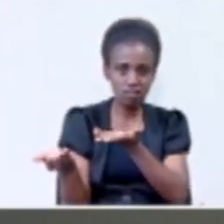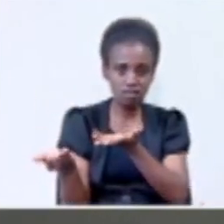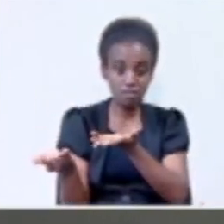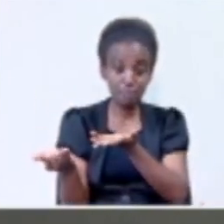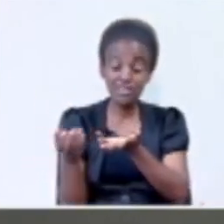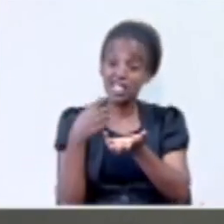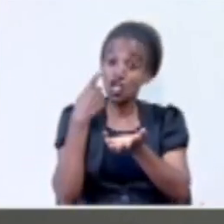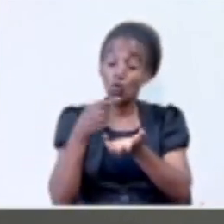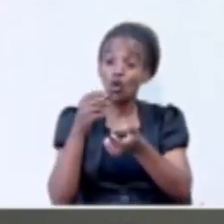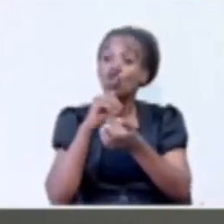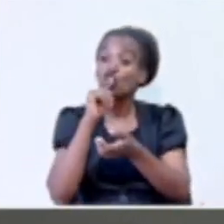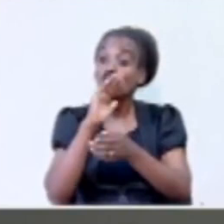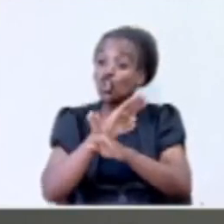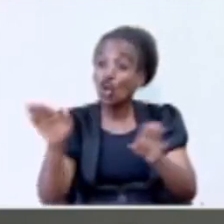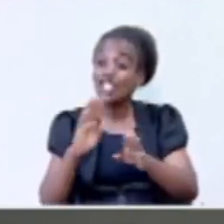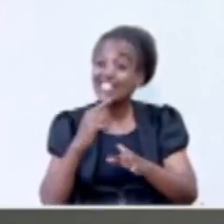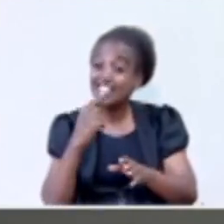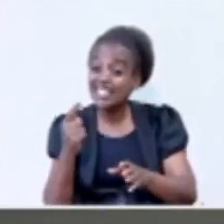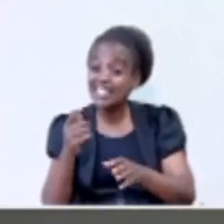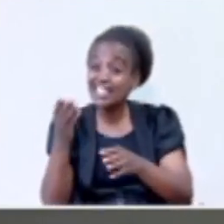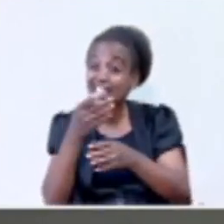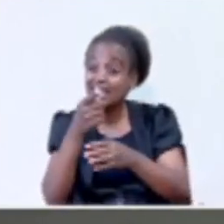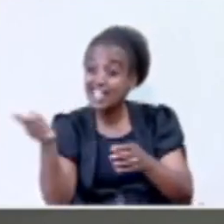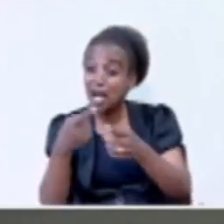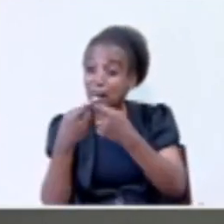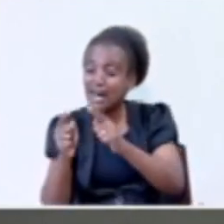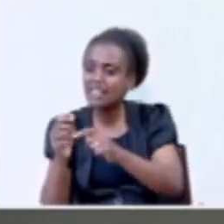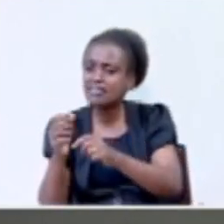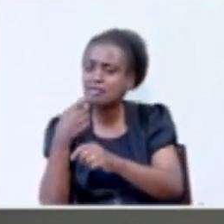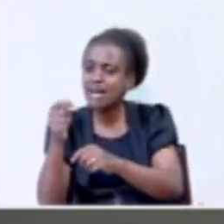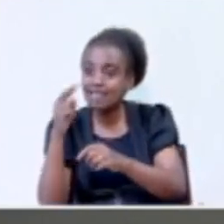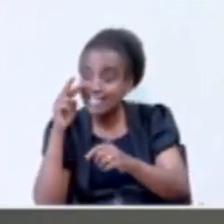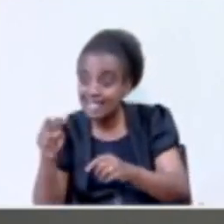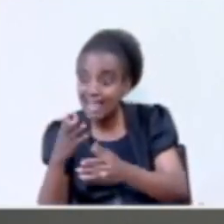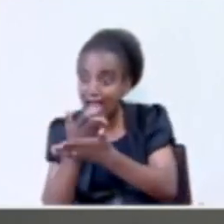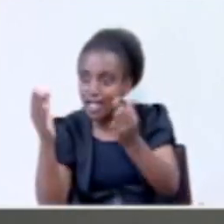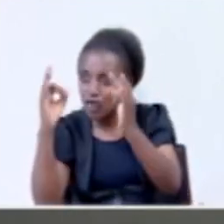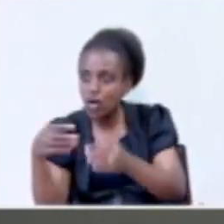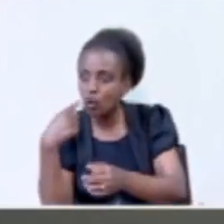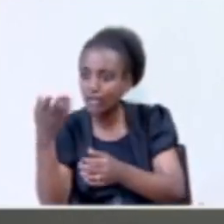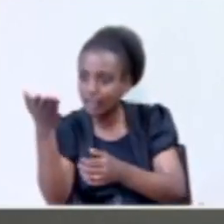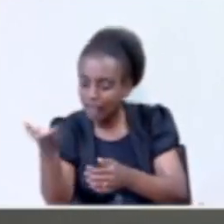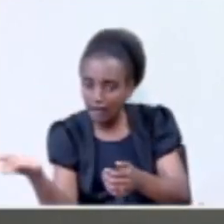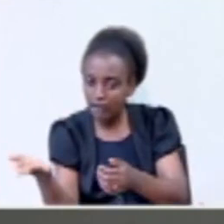who don't see what is there that is actually supposed to be seen by anyone who is there,